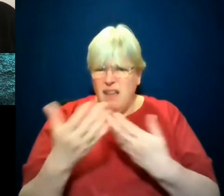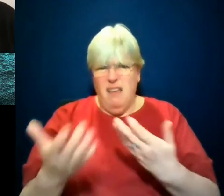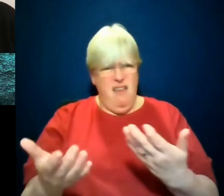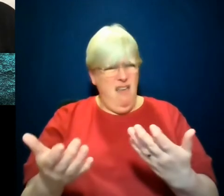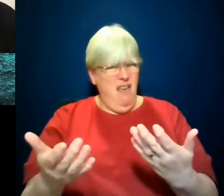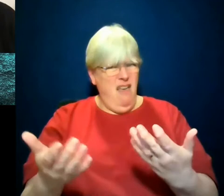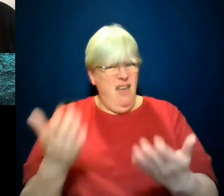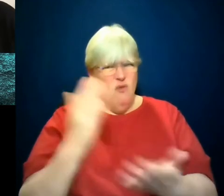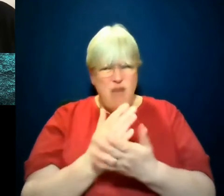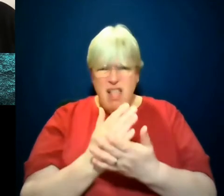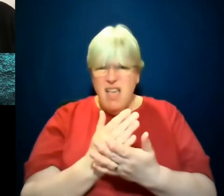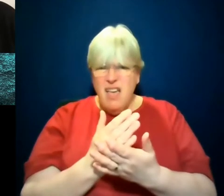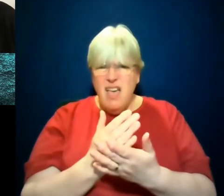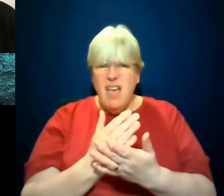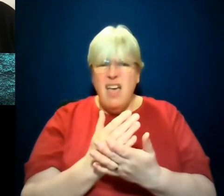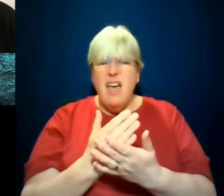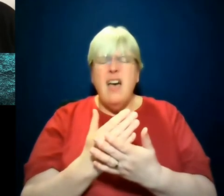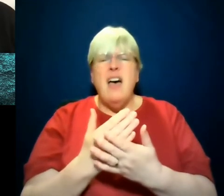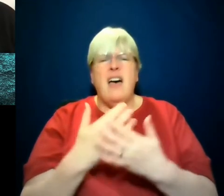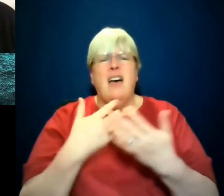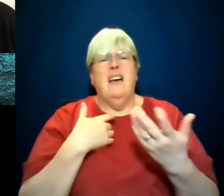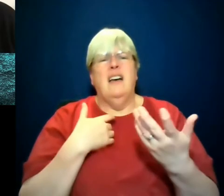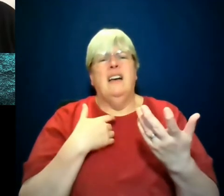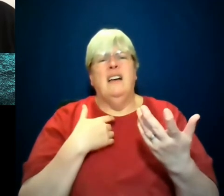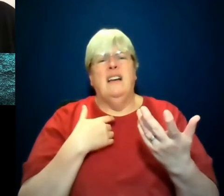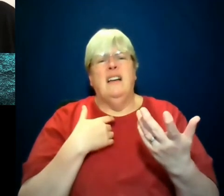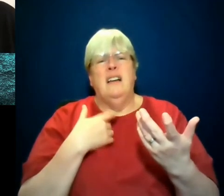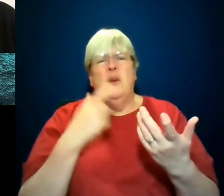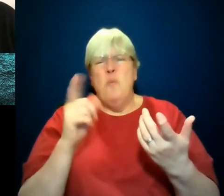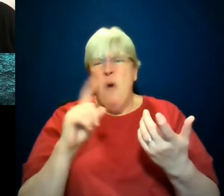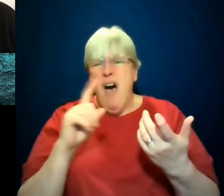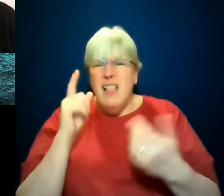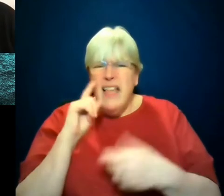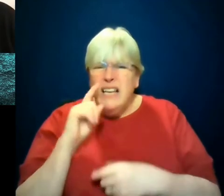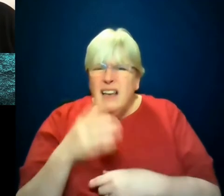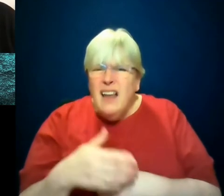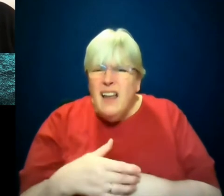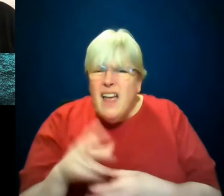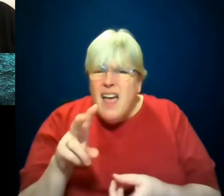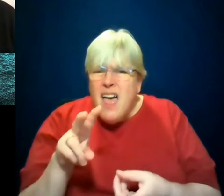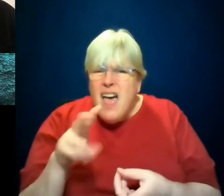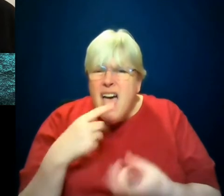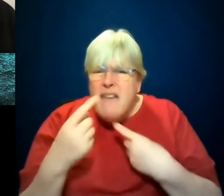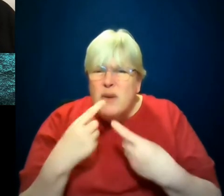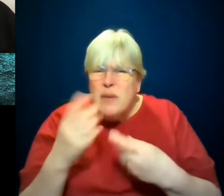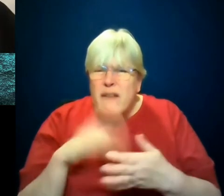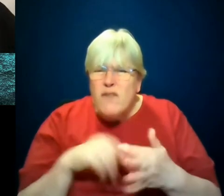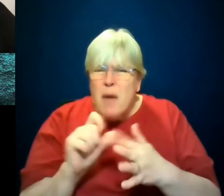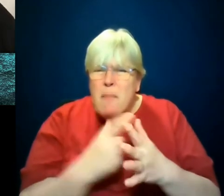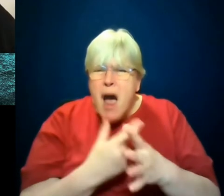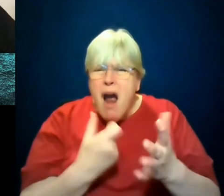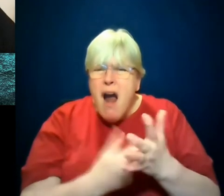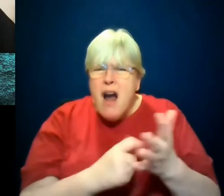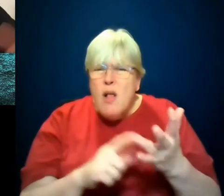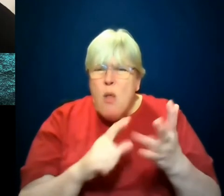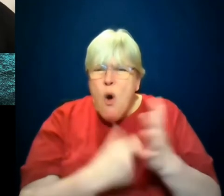You can almost see the look on her face in a podcast of like, wait, what lady? You're getting your information from Parler? I, if